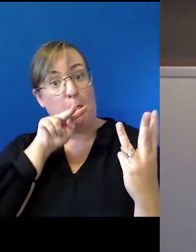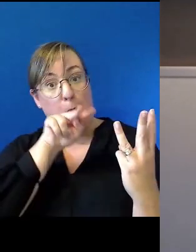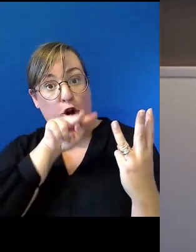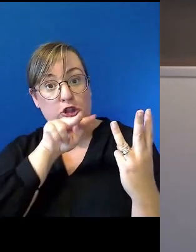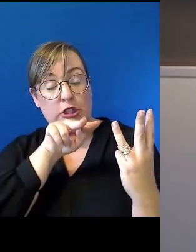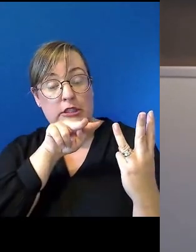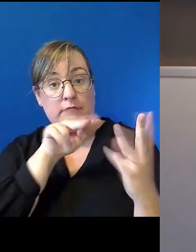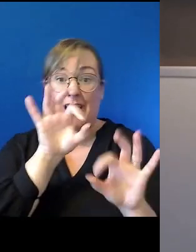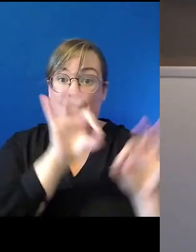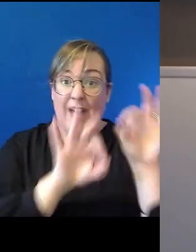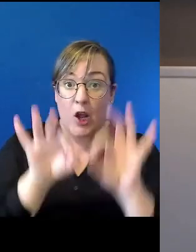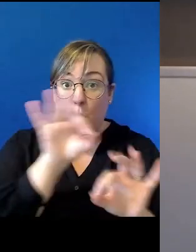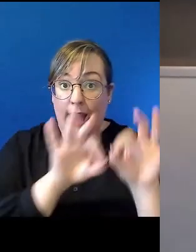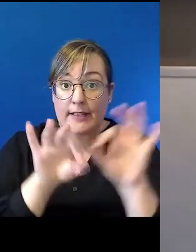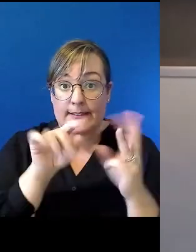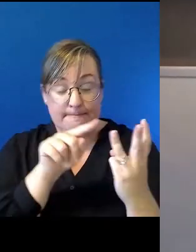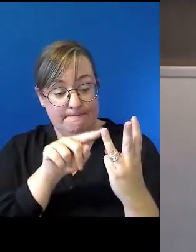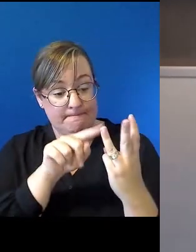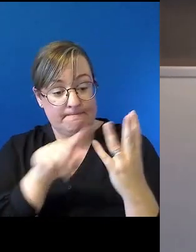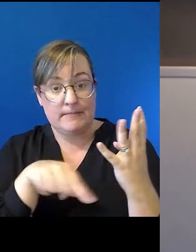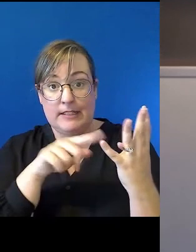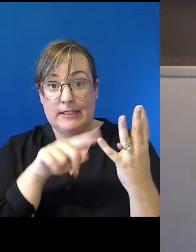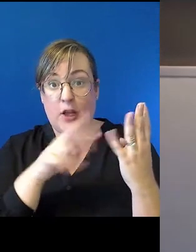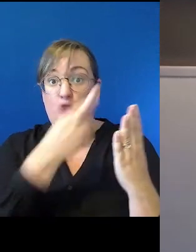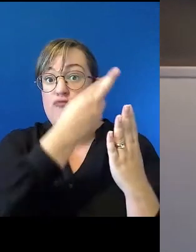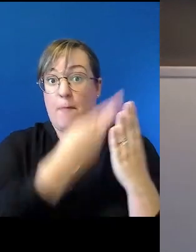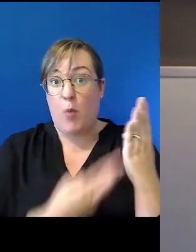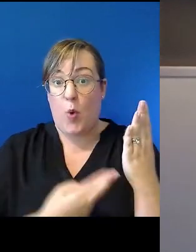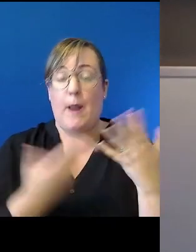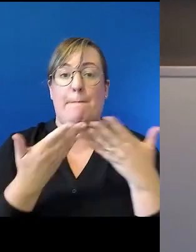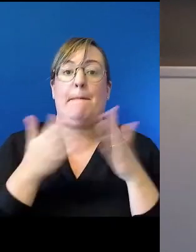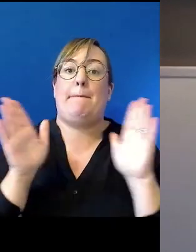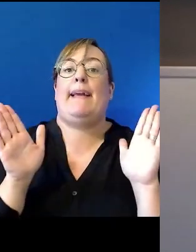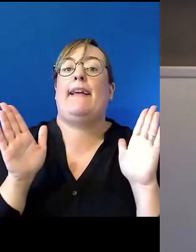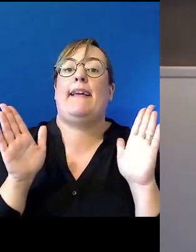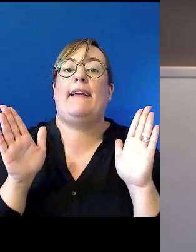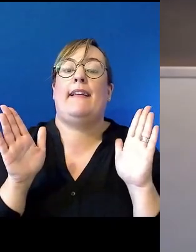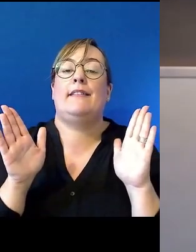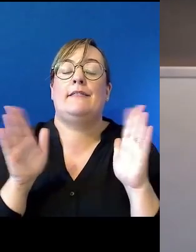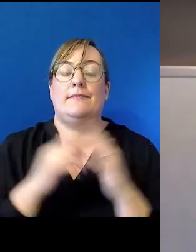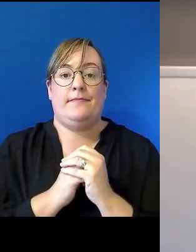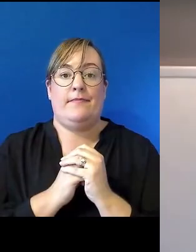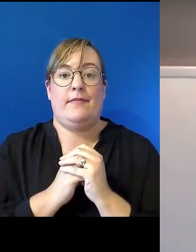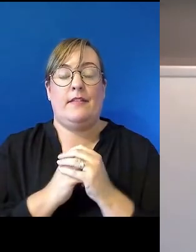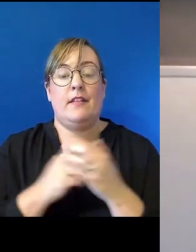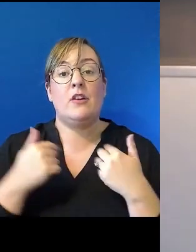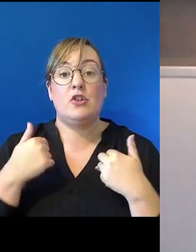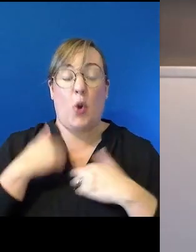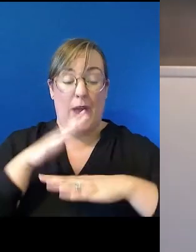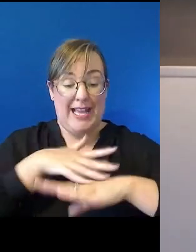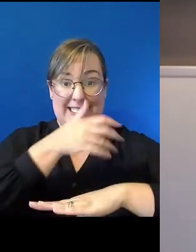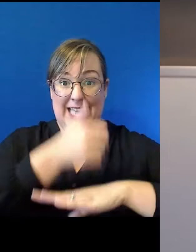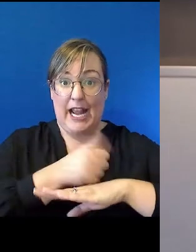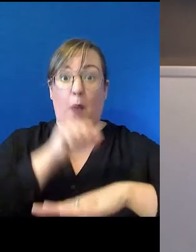evaluated, and how it will be reported upon publicly. So, you know, we are laying the foundations